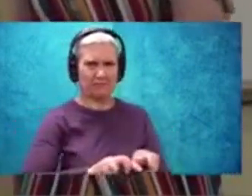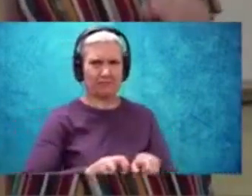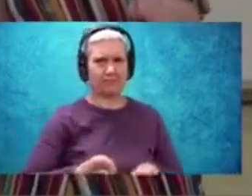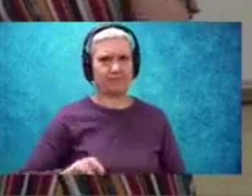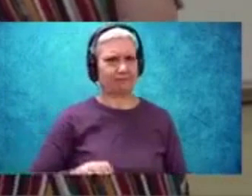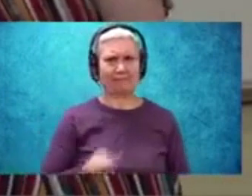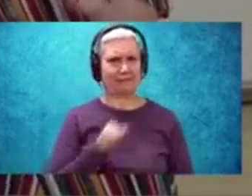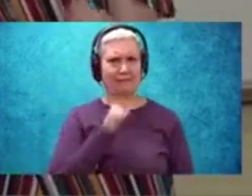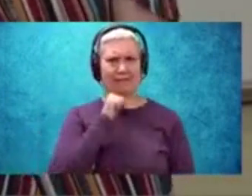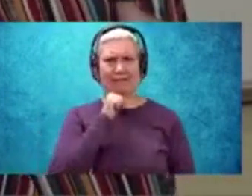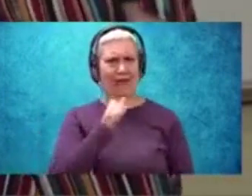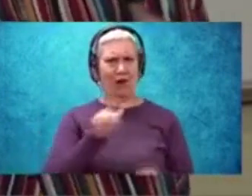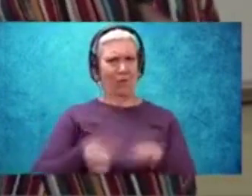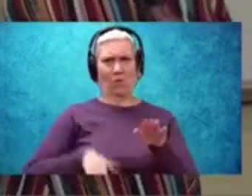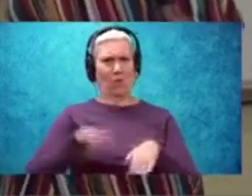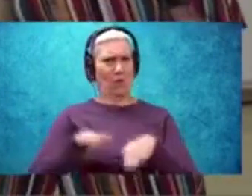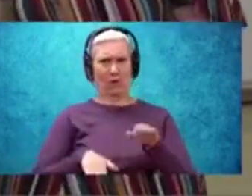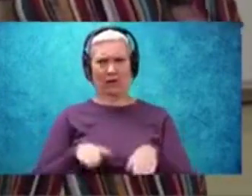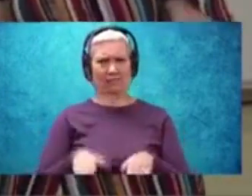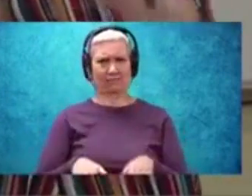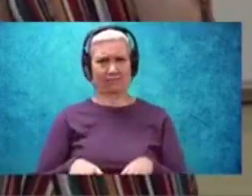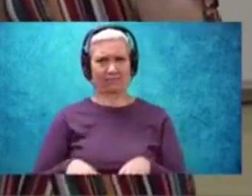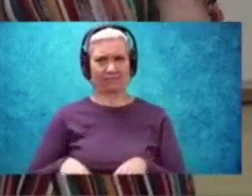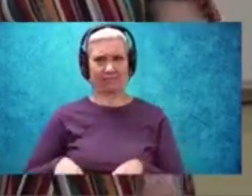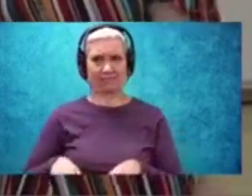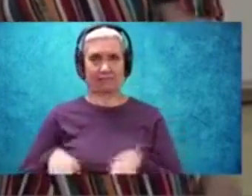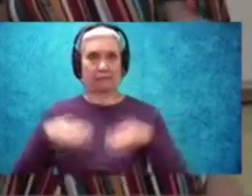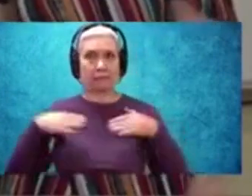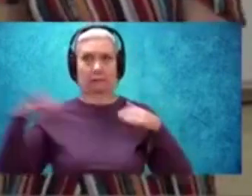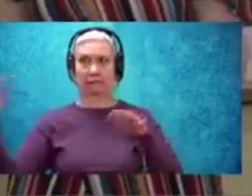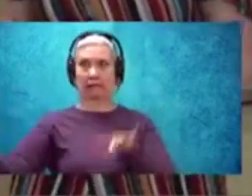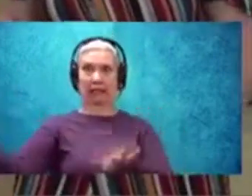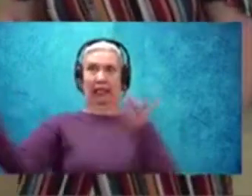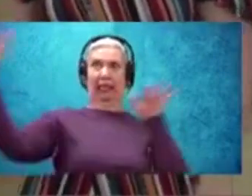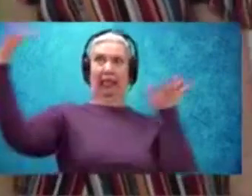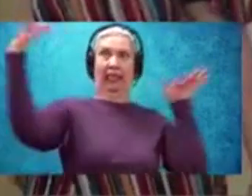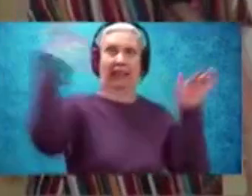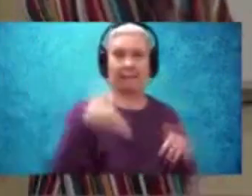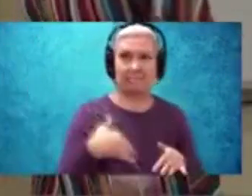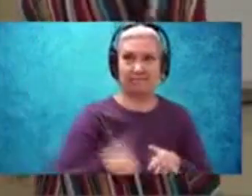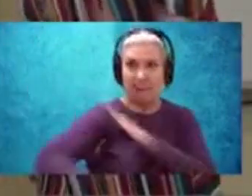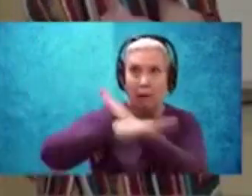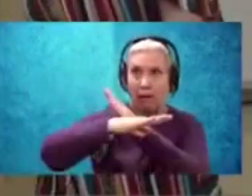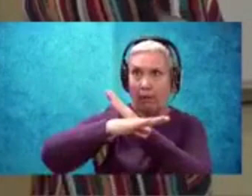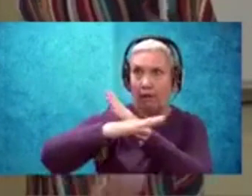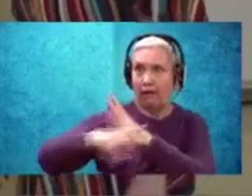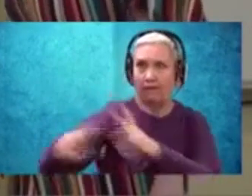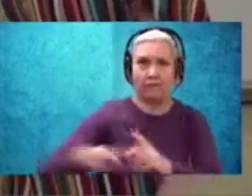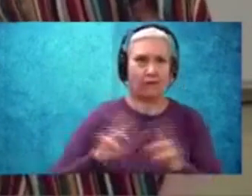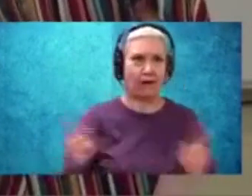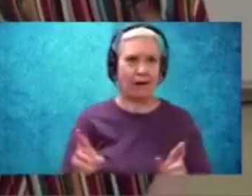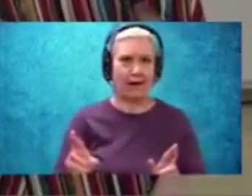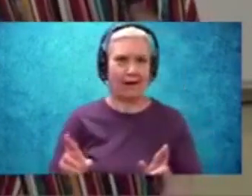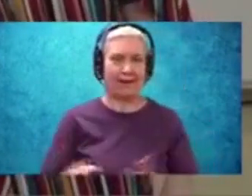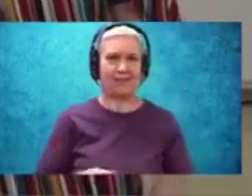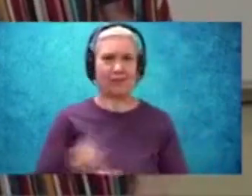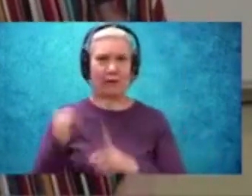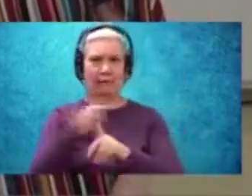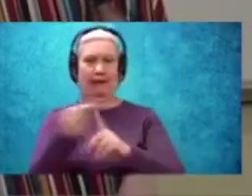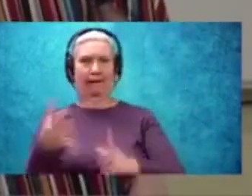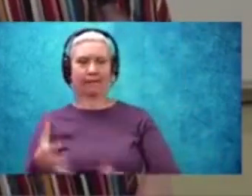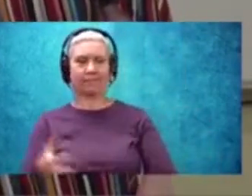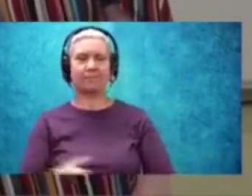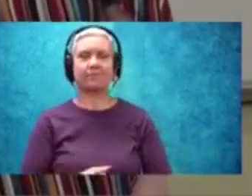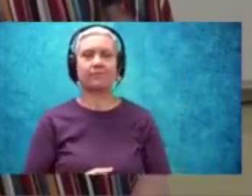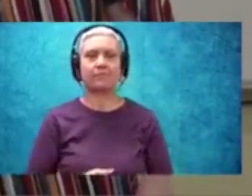roach is not walking. I can tell you that it's usually flying at us in their most defensive manner, right? Marching